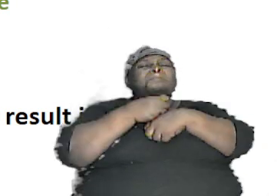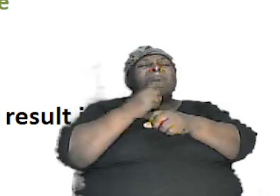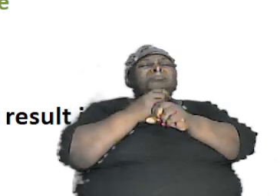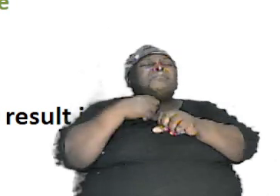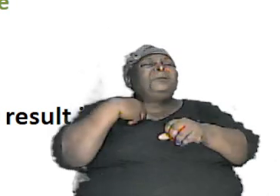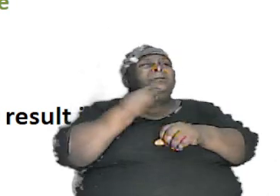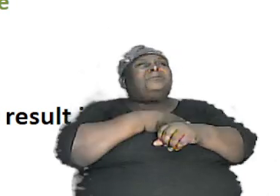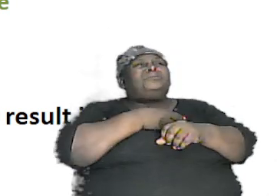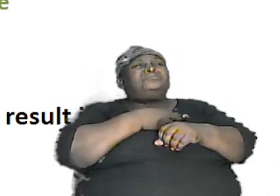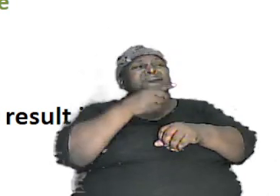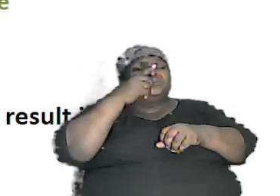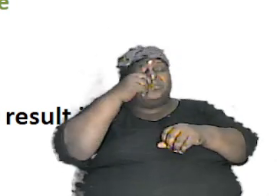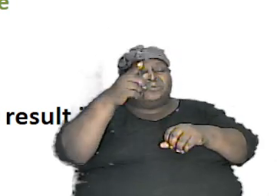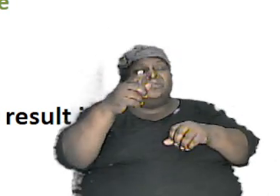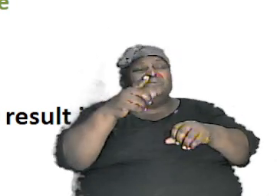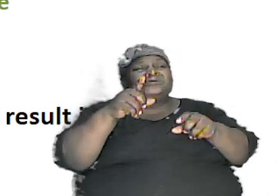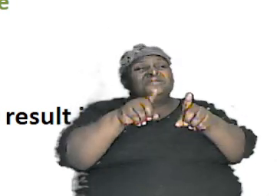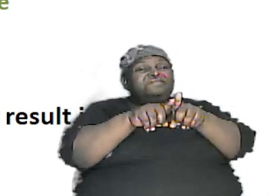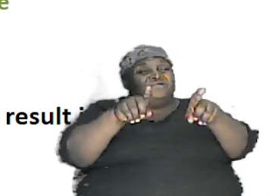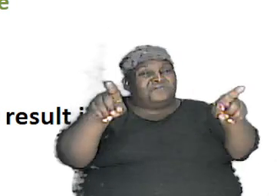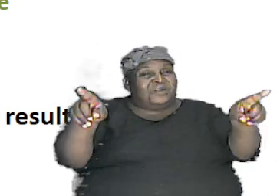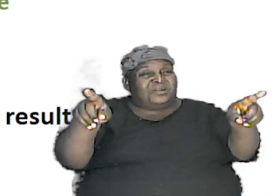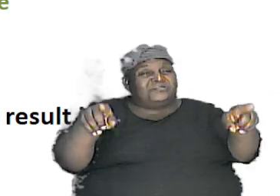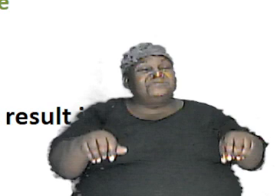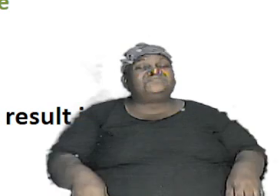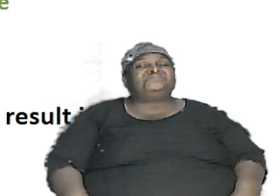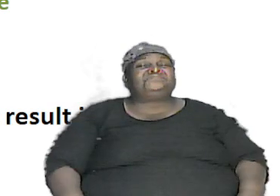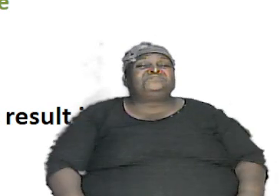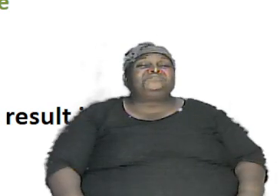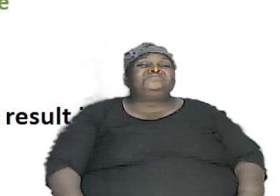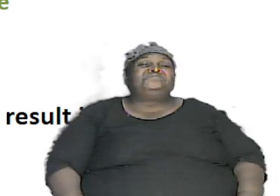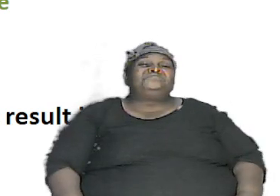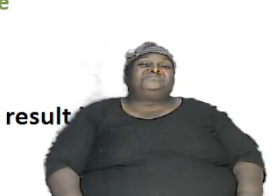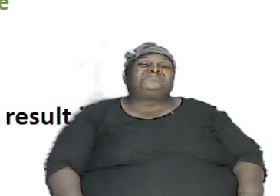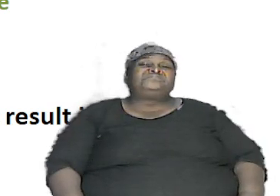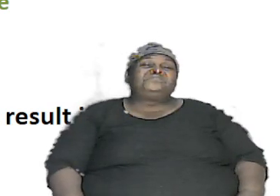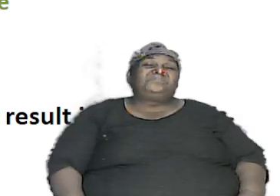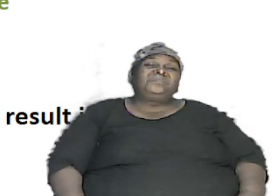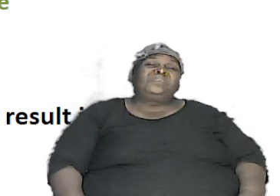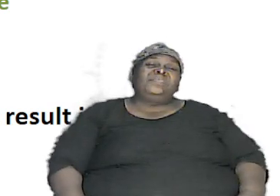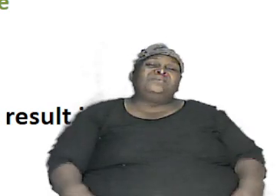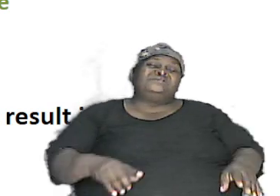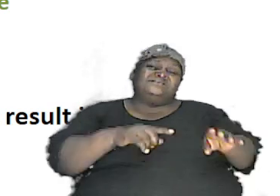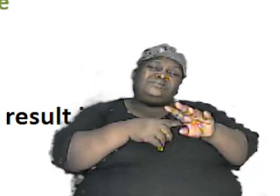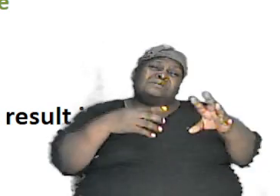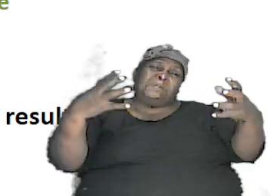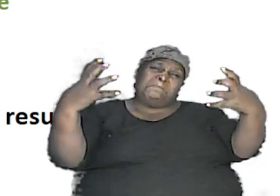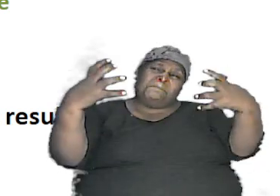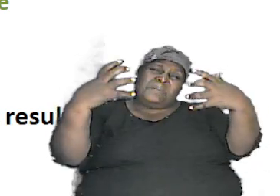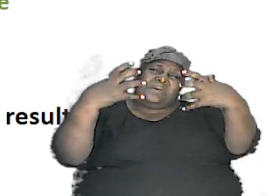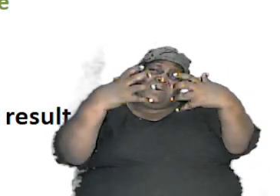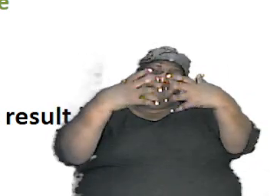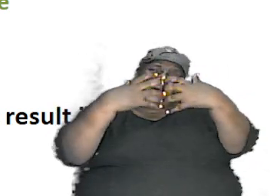different down the line and then when we start to match the snow with some folks going